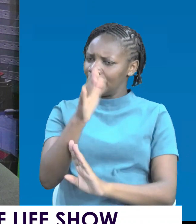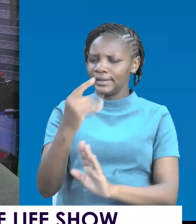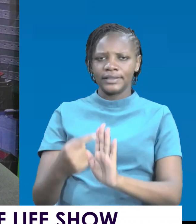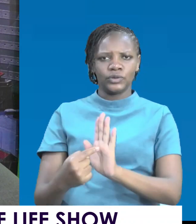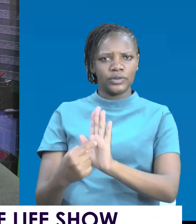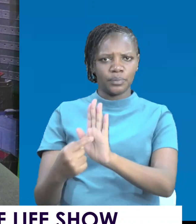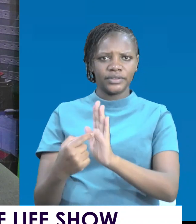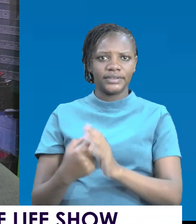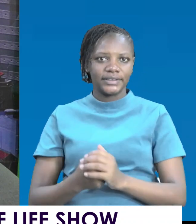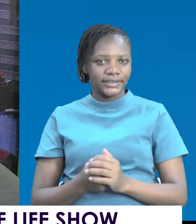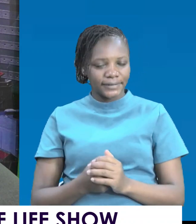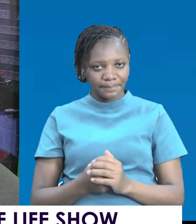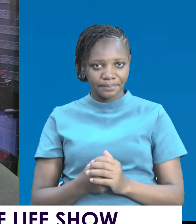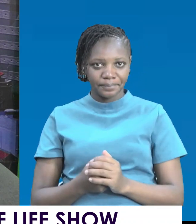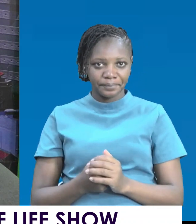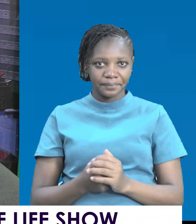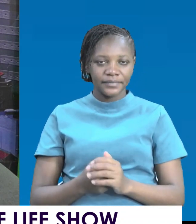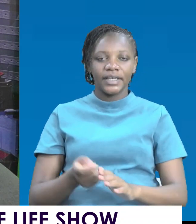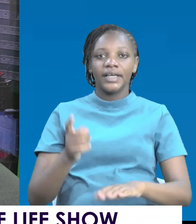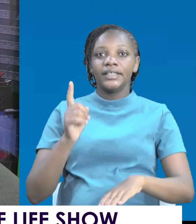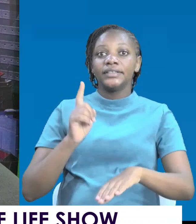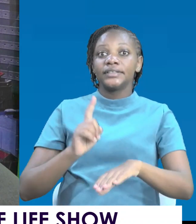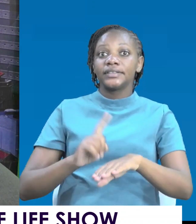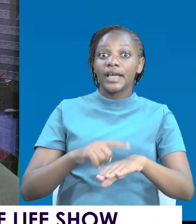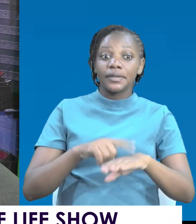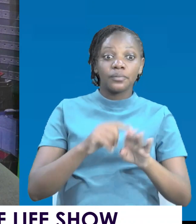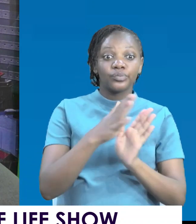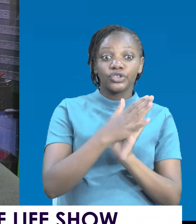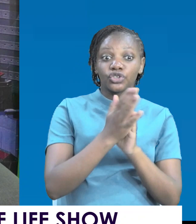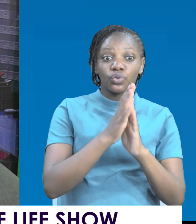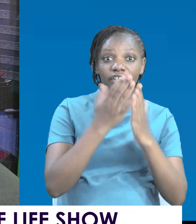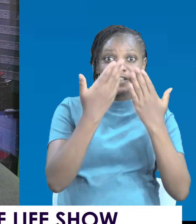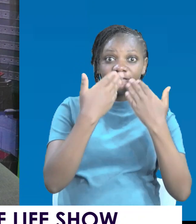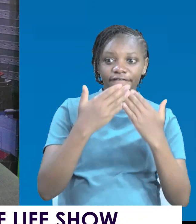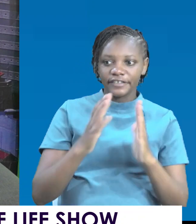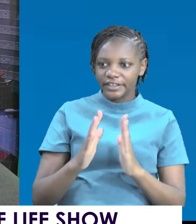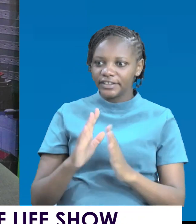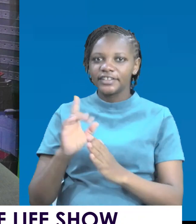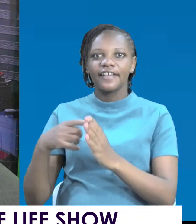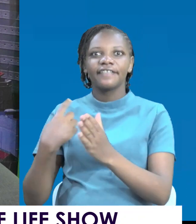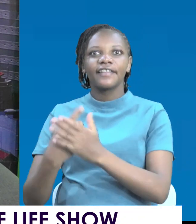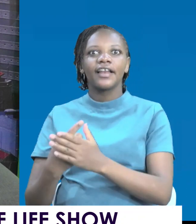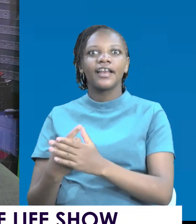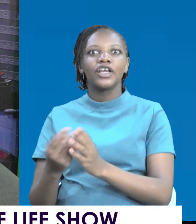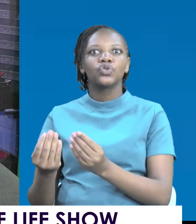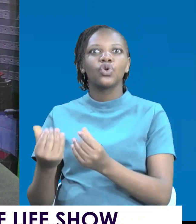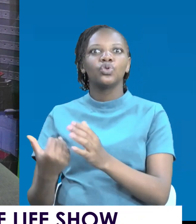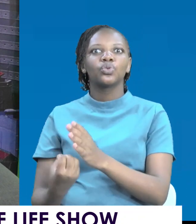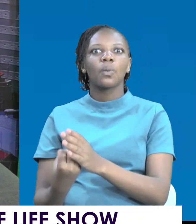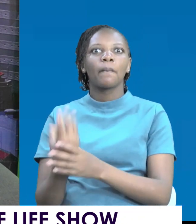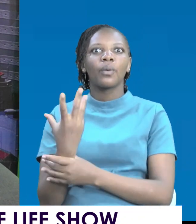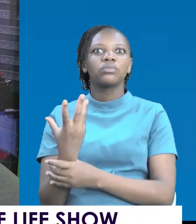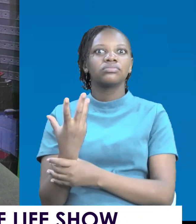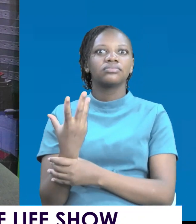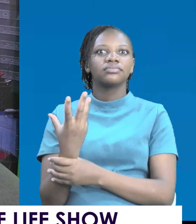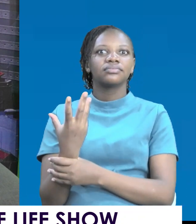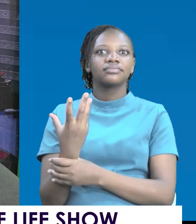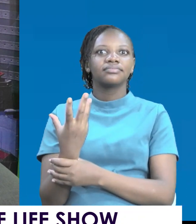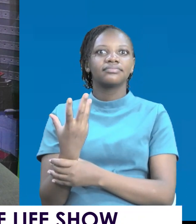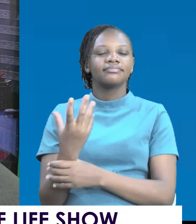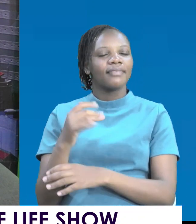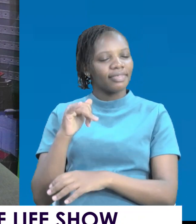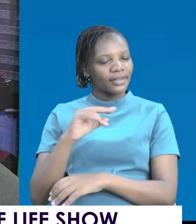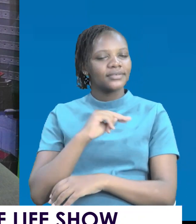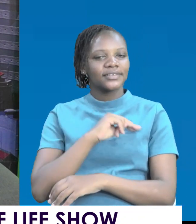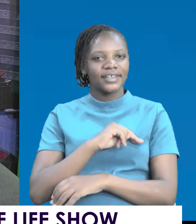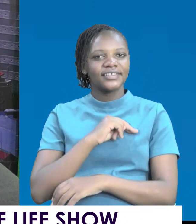No sooner have you finished the story than they have started giving you a solution. Trust me. Don't get offended. That is the nature